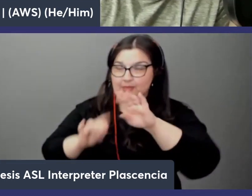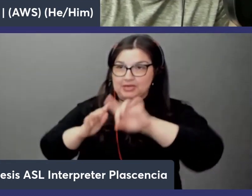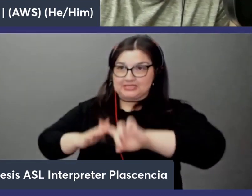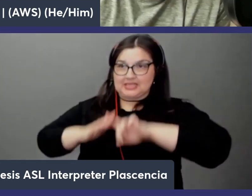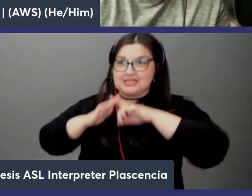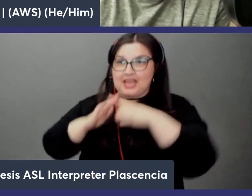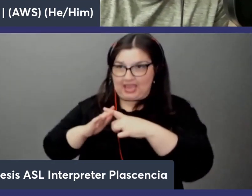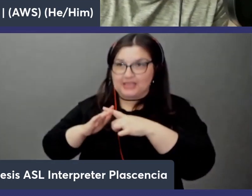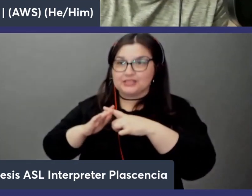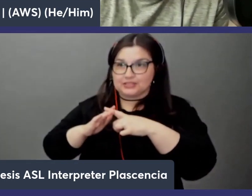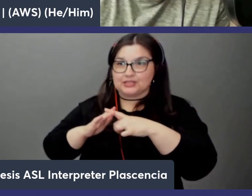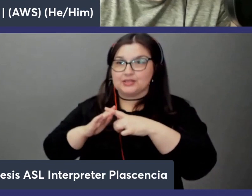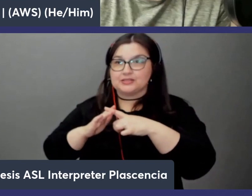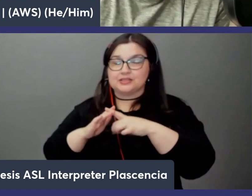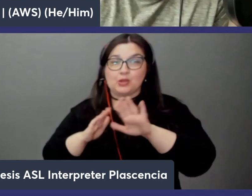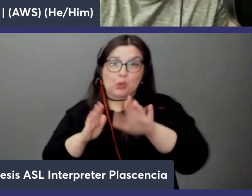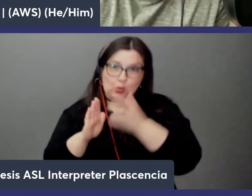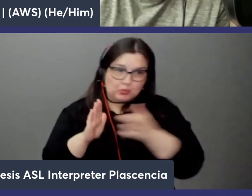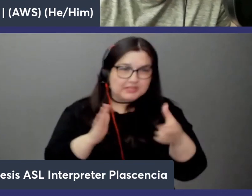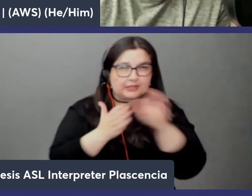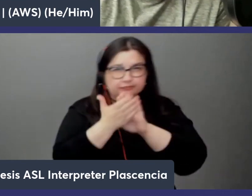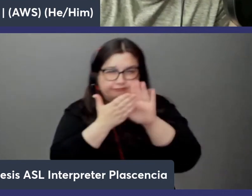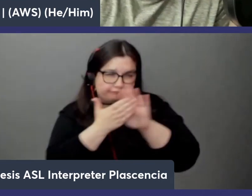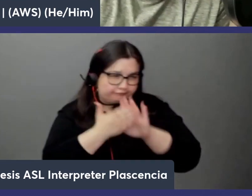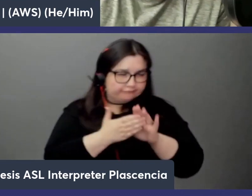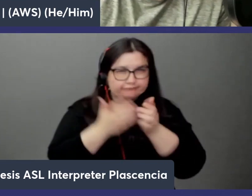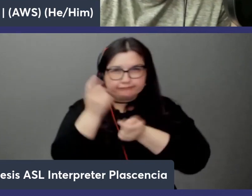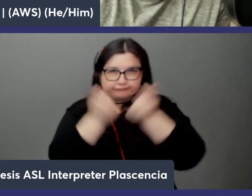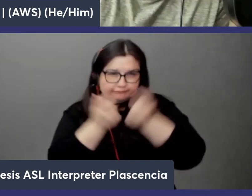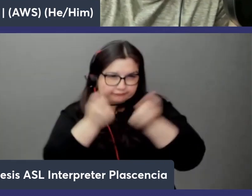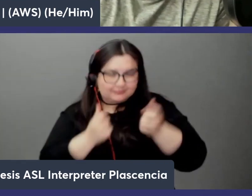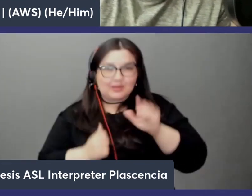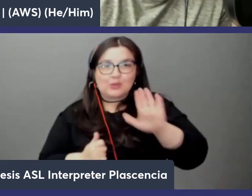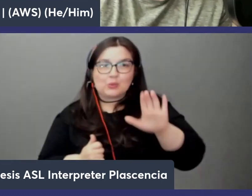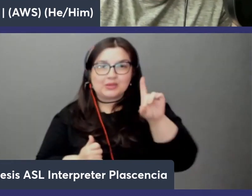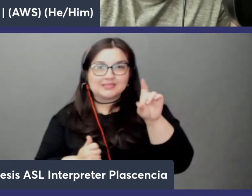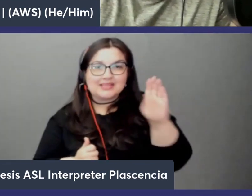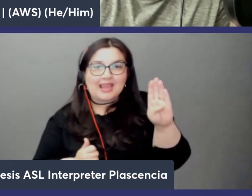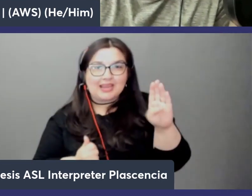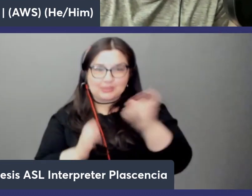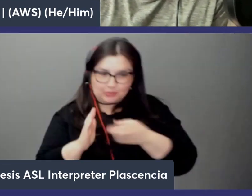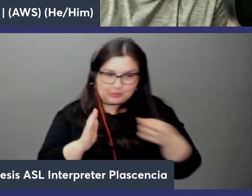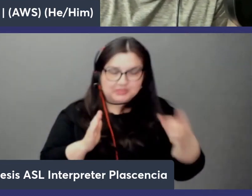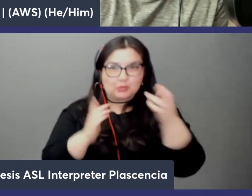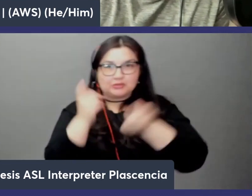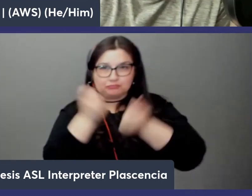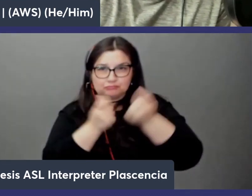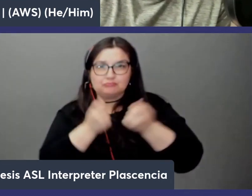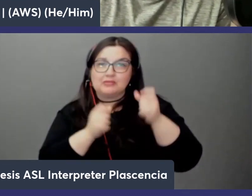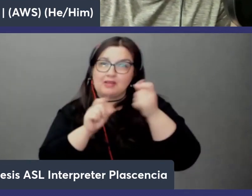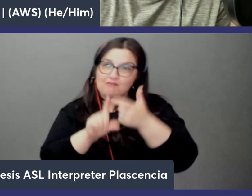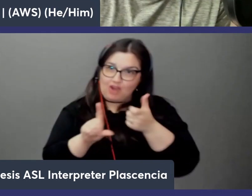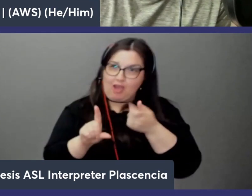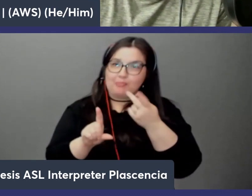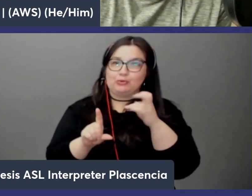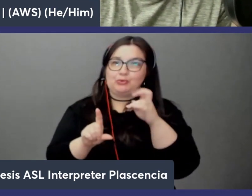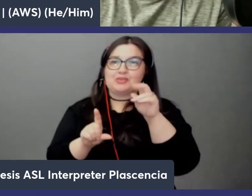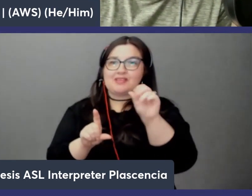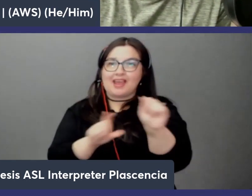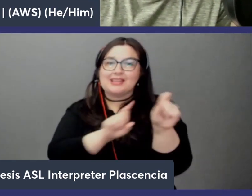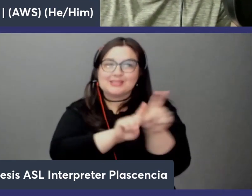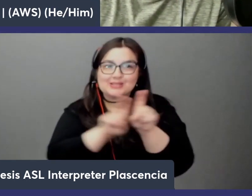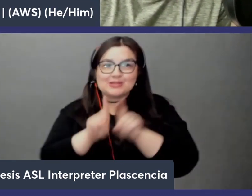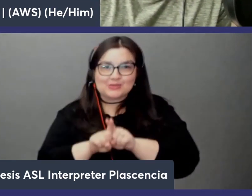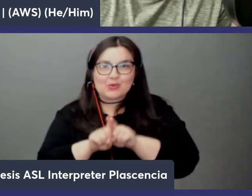and then as you're cleaning up resources you can clean up your database resources um from kubernetes as well so i'm excited about that yeah so we've